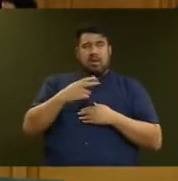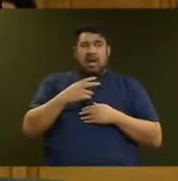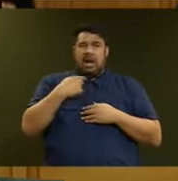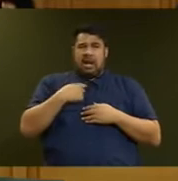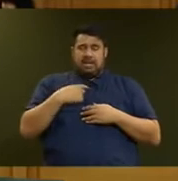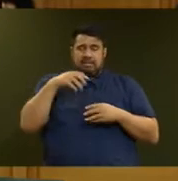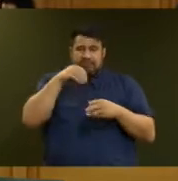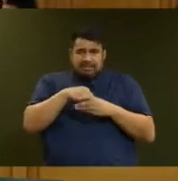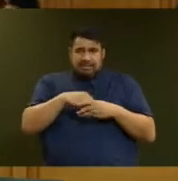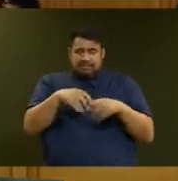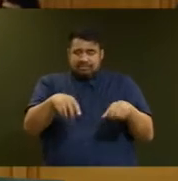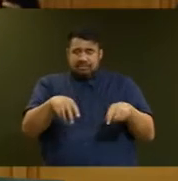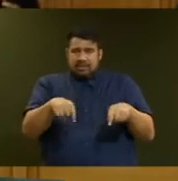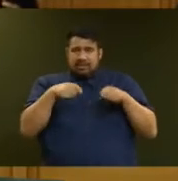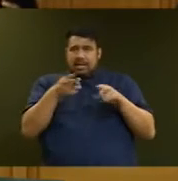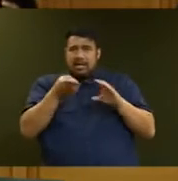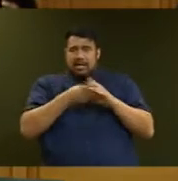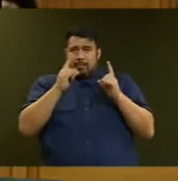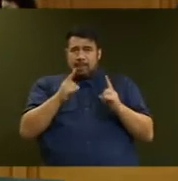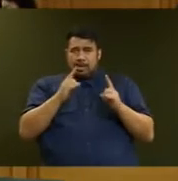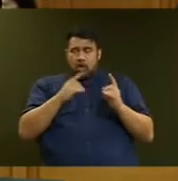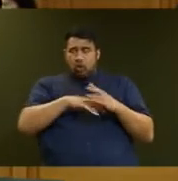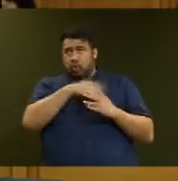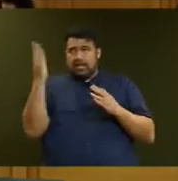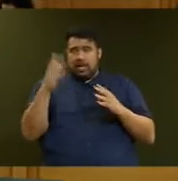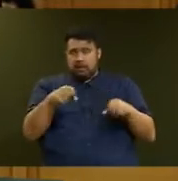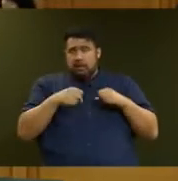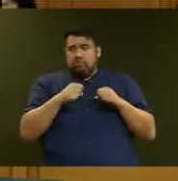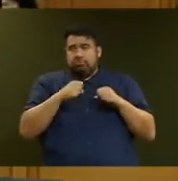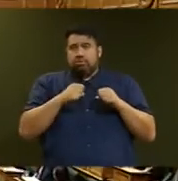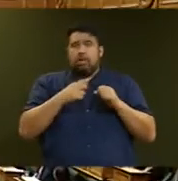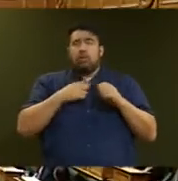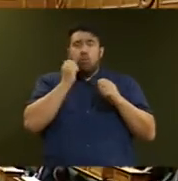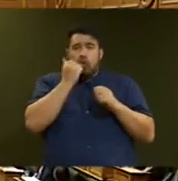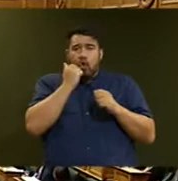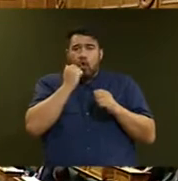warm. That's not right and this Government is committed to doing it better.